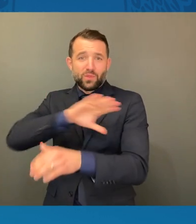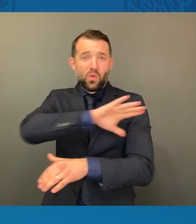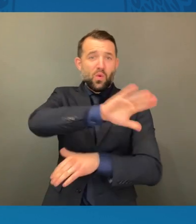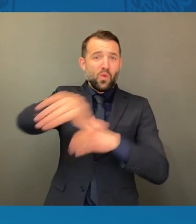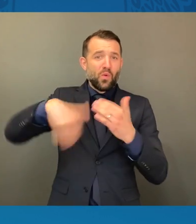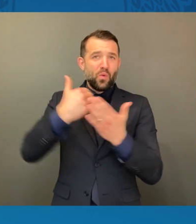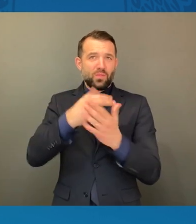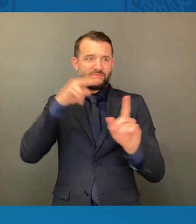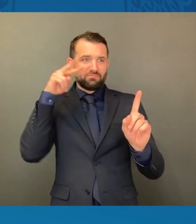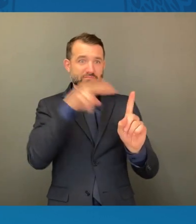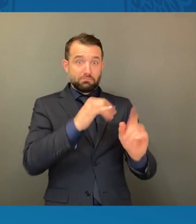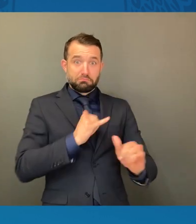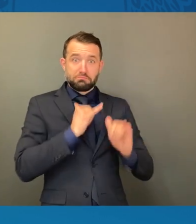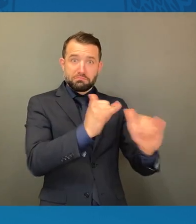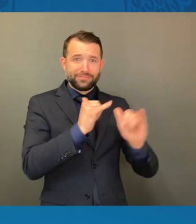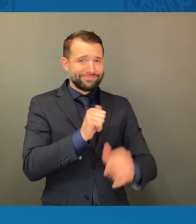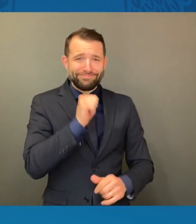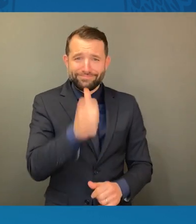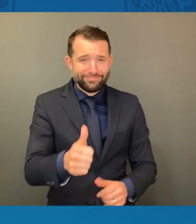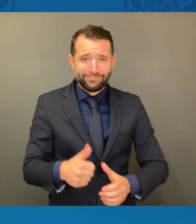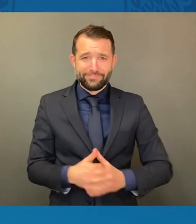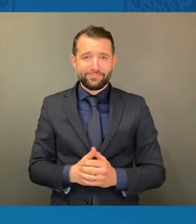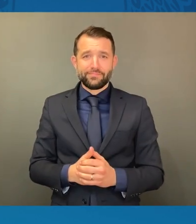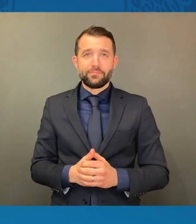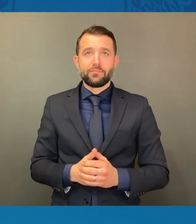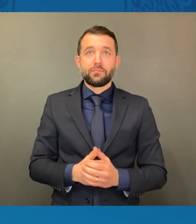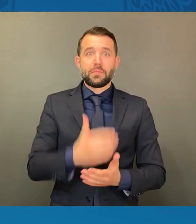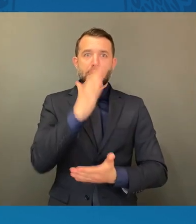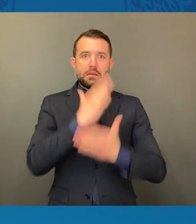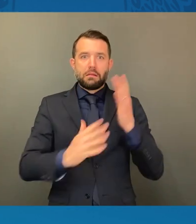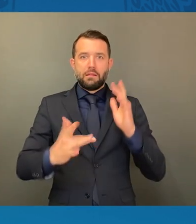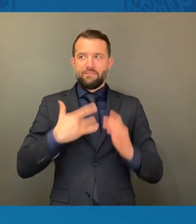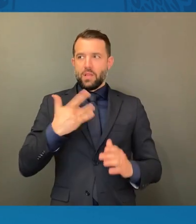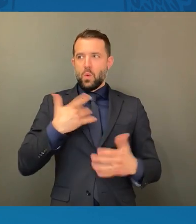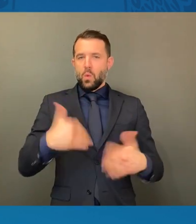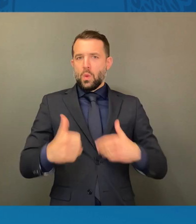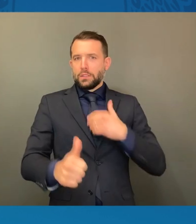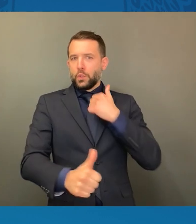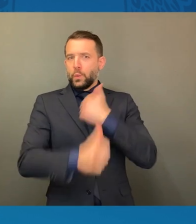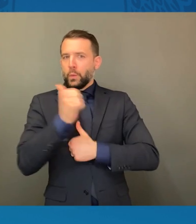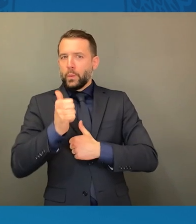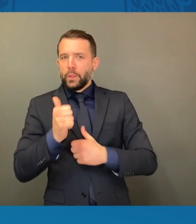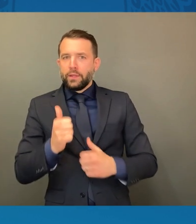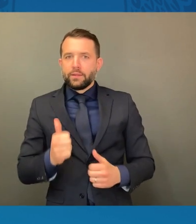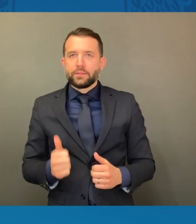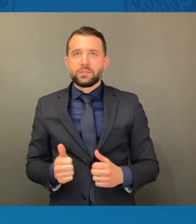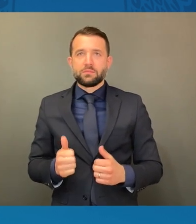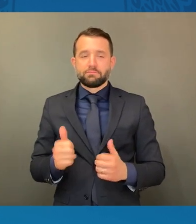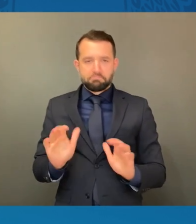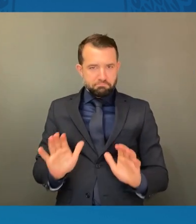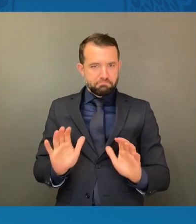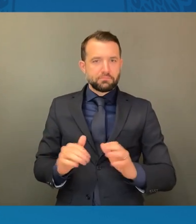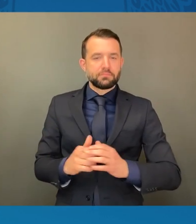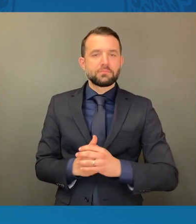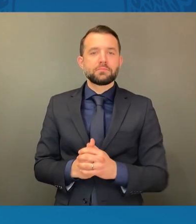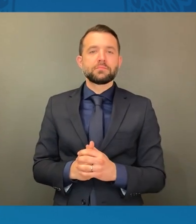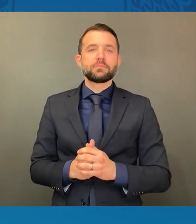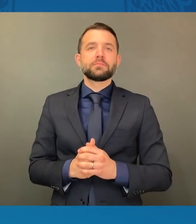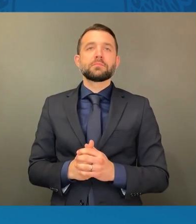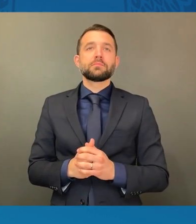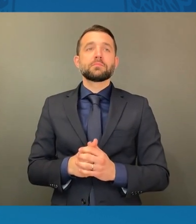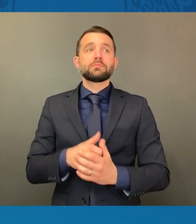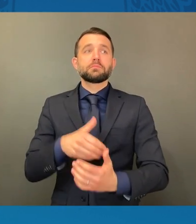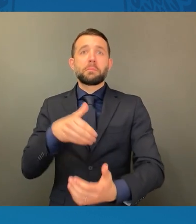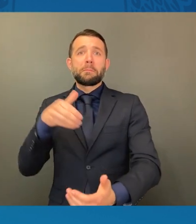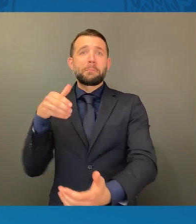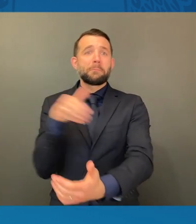Some saw it as a threat. And so, as powerful people have done many times in